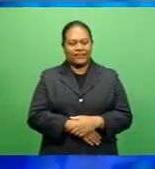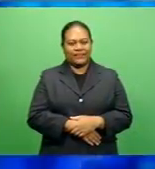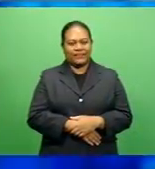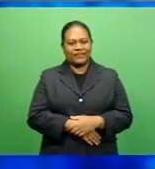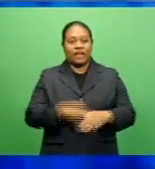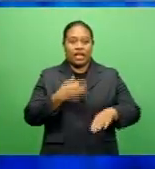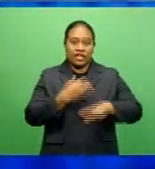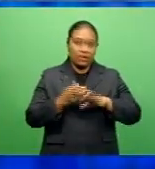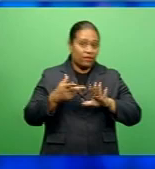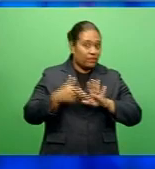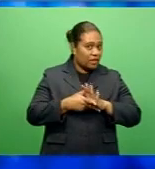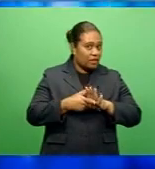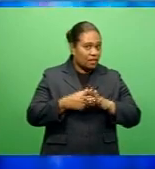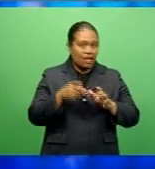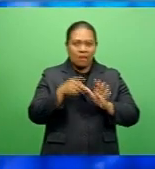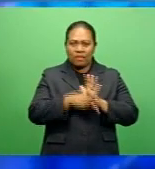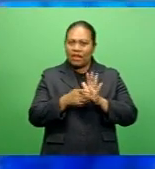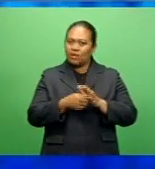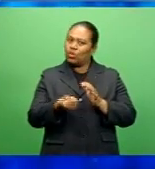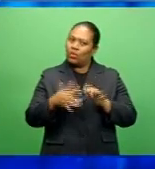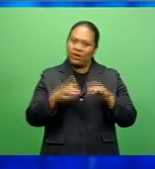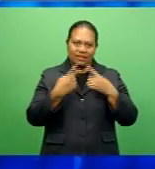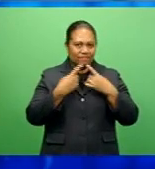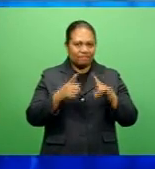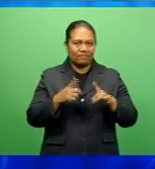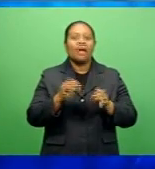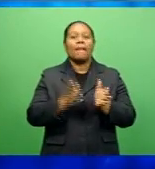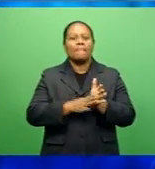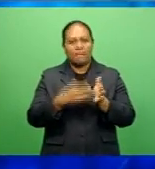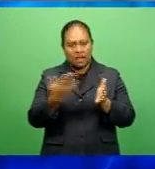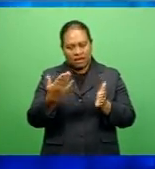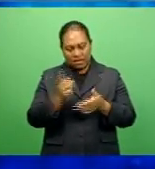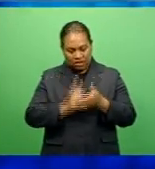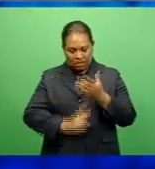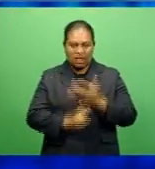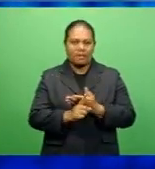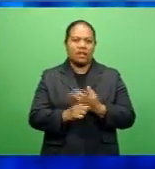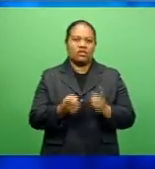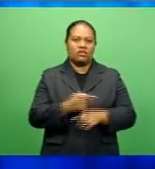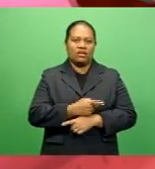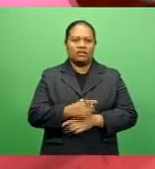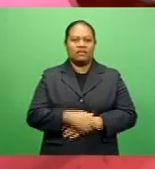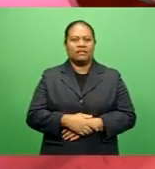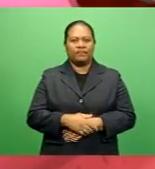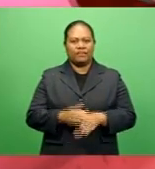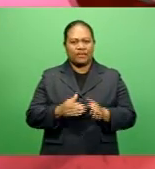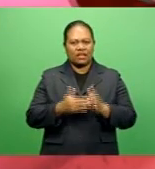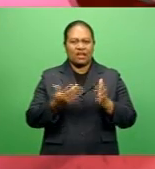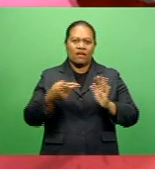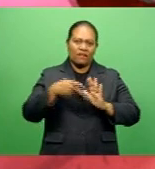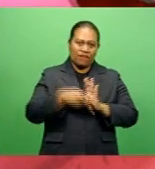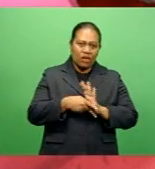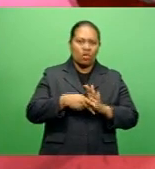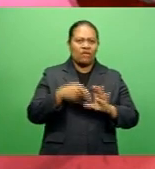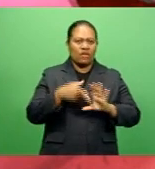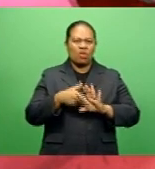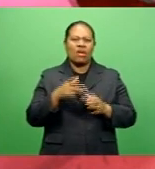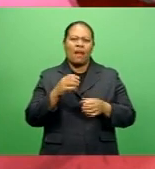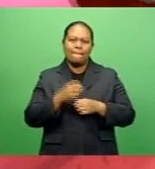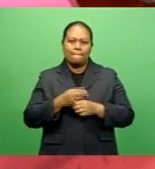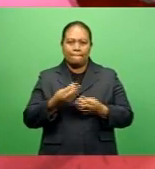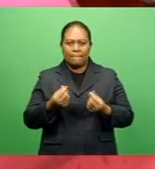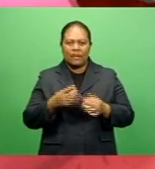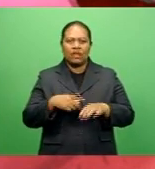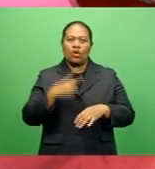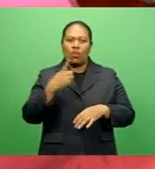New fuel prices have been announced, which come into effect from Monday. The retail fuel price for gasoline will go from $1